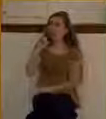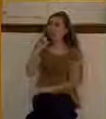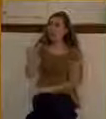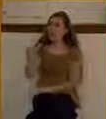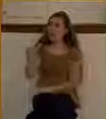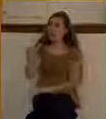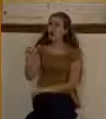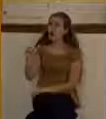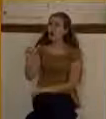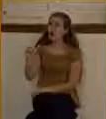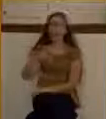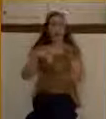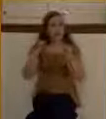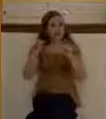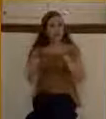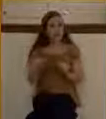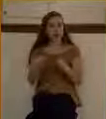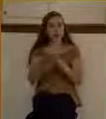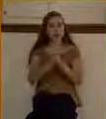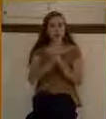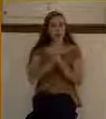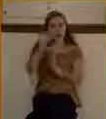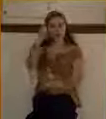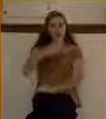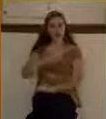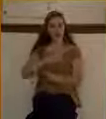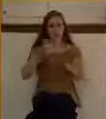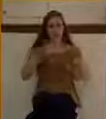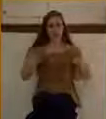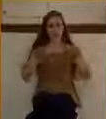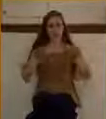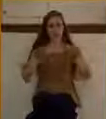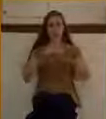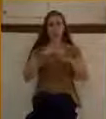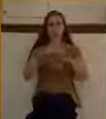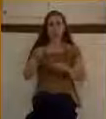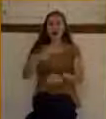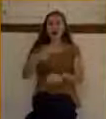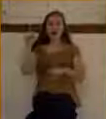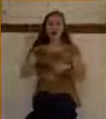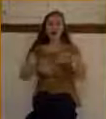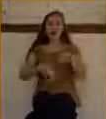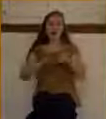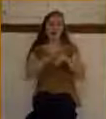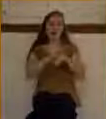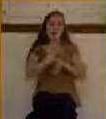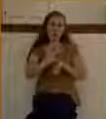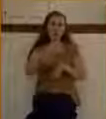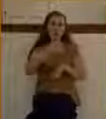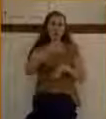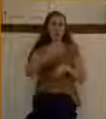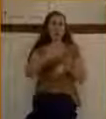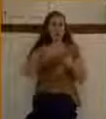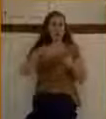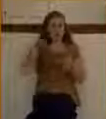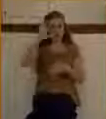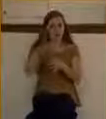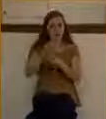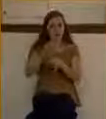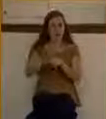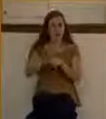I can pray for my children, but I can't have faith for them. They have to come to Jesus on their own.